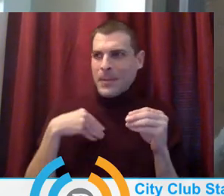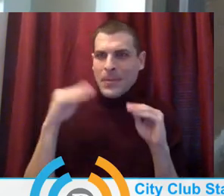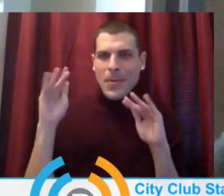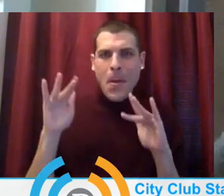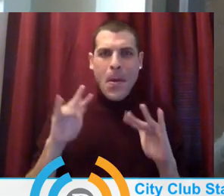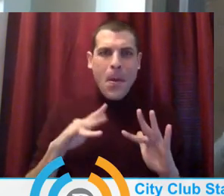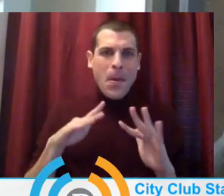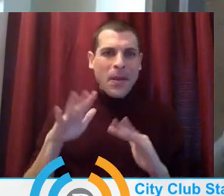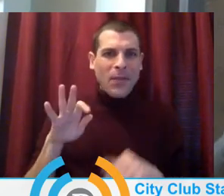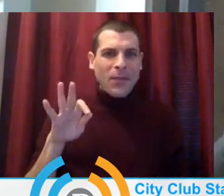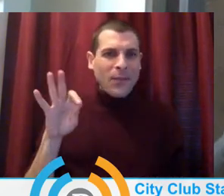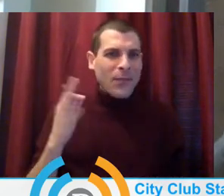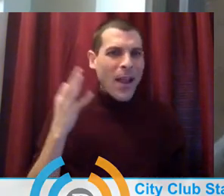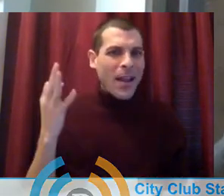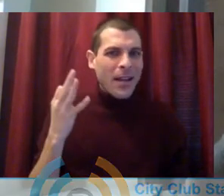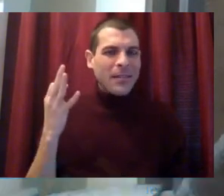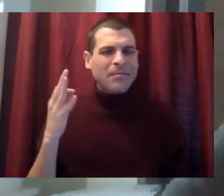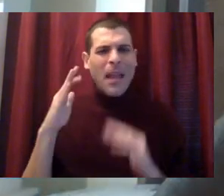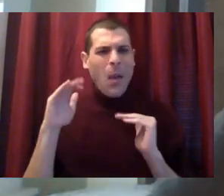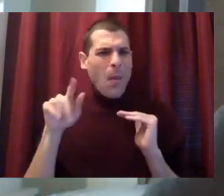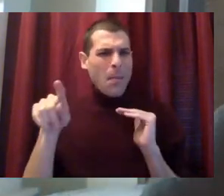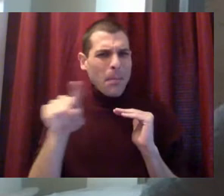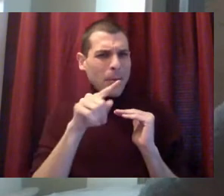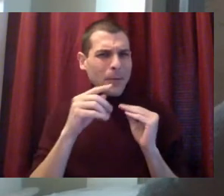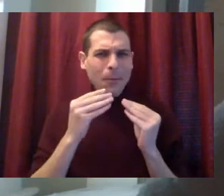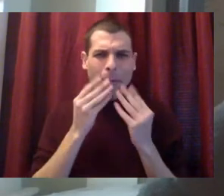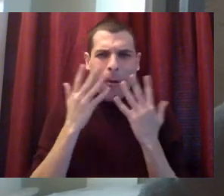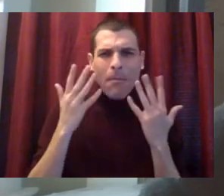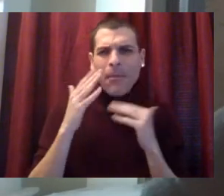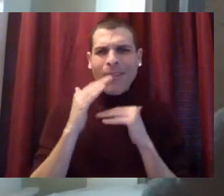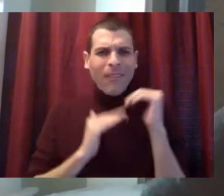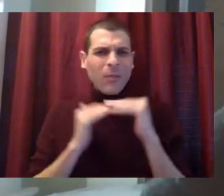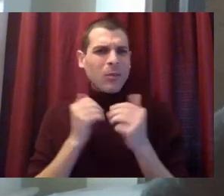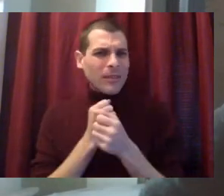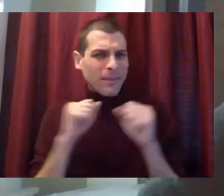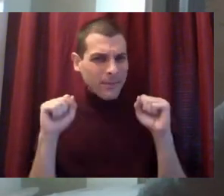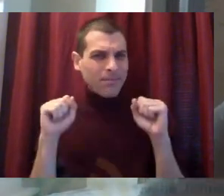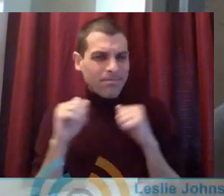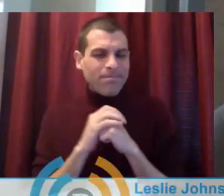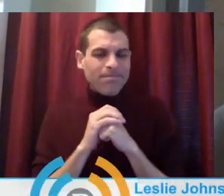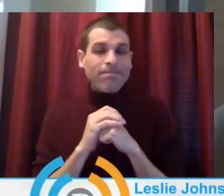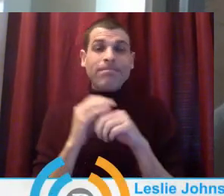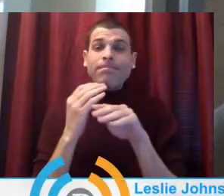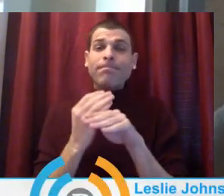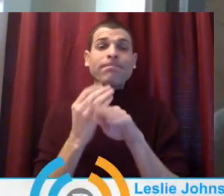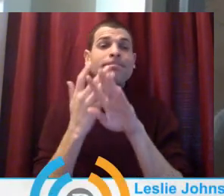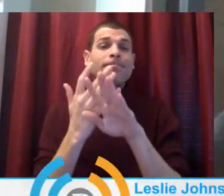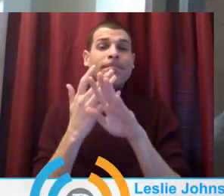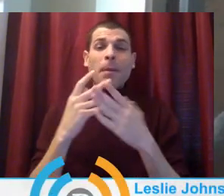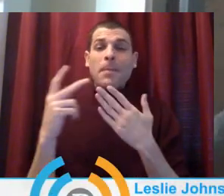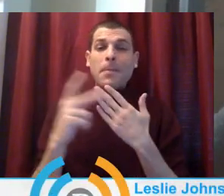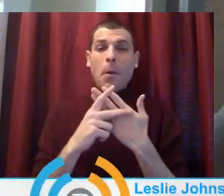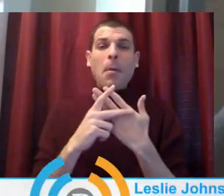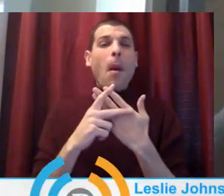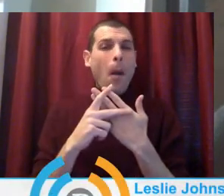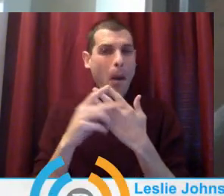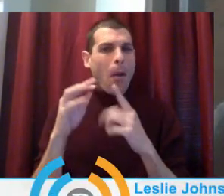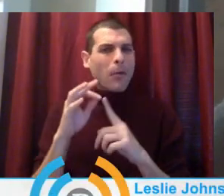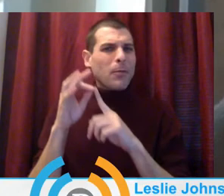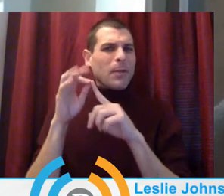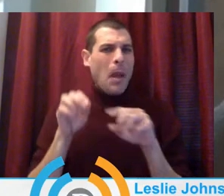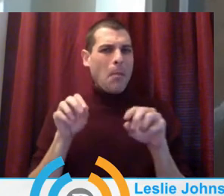warm, comfortable, and safe where you are. Virtual programming has unique advantages for attendance on a snow day.